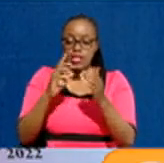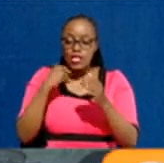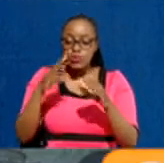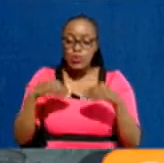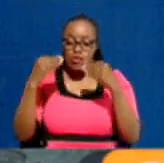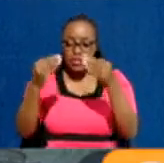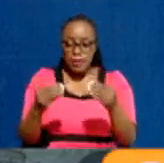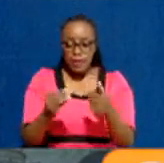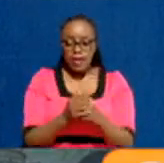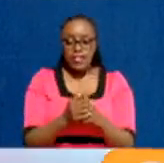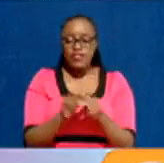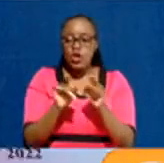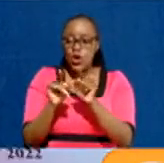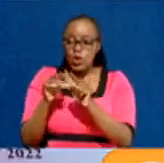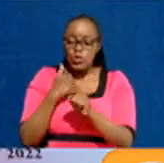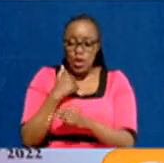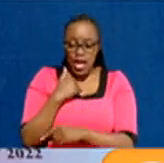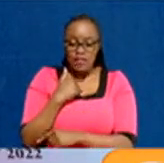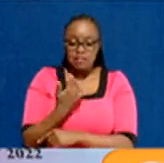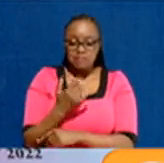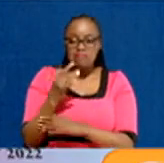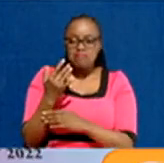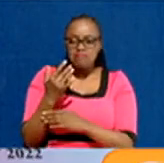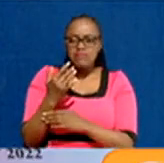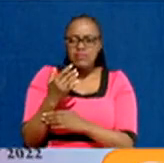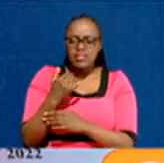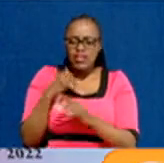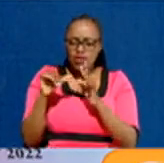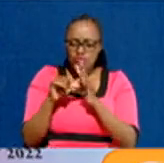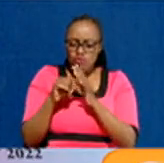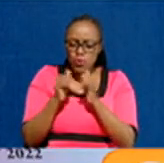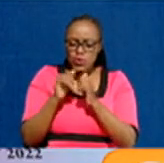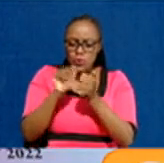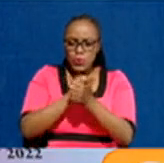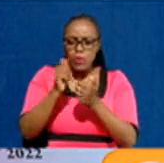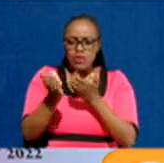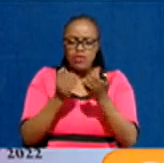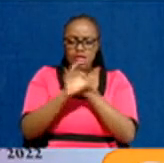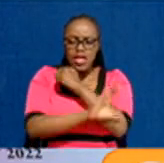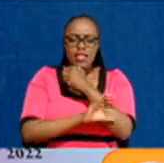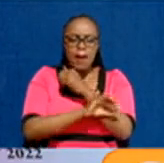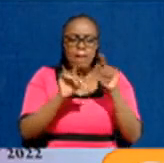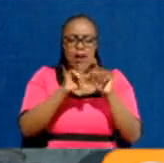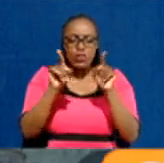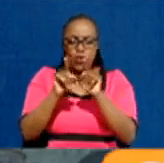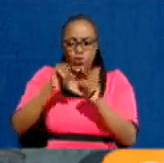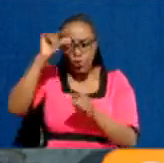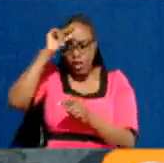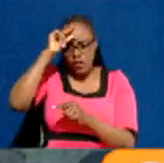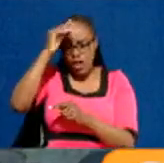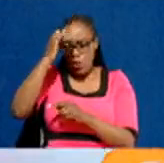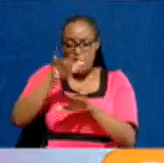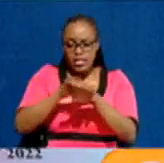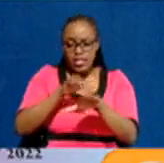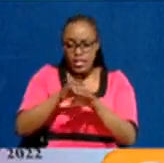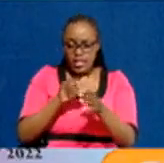them. The control of budget has warned that the trend is not only crippling business entities in the country but also government due to delayed